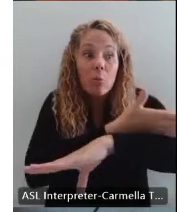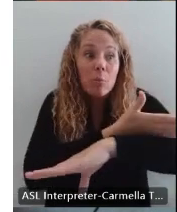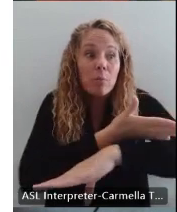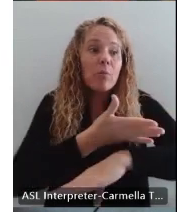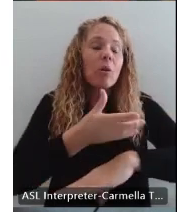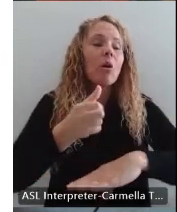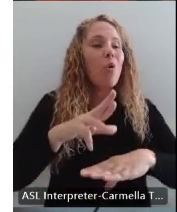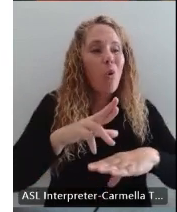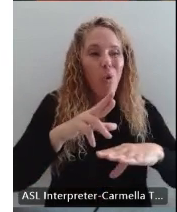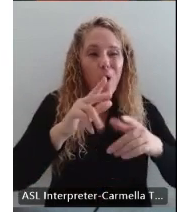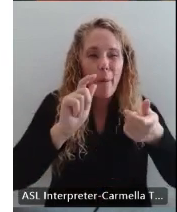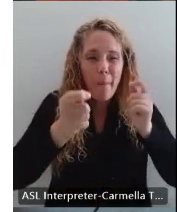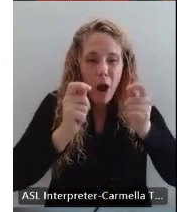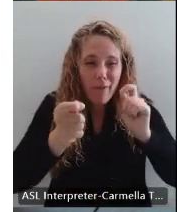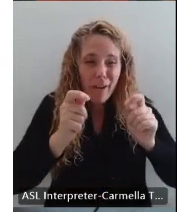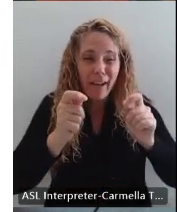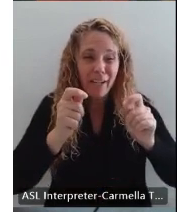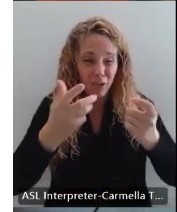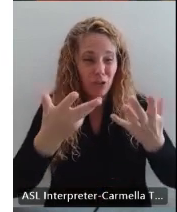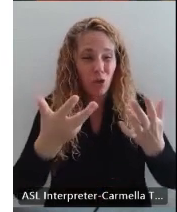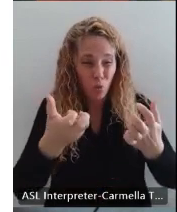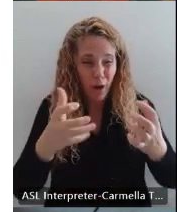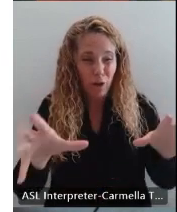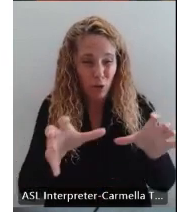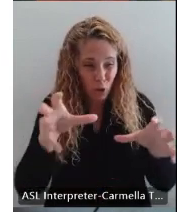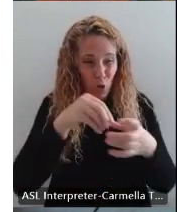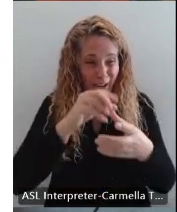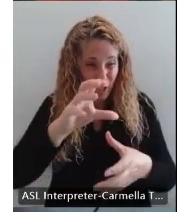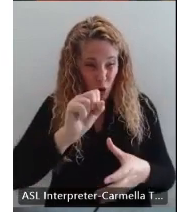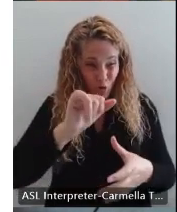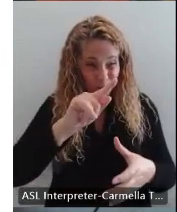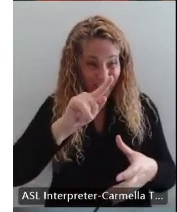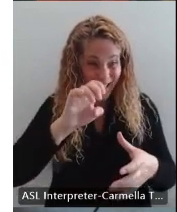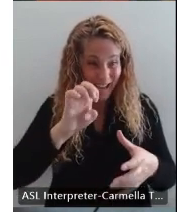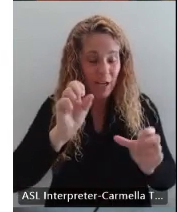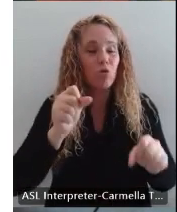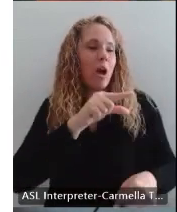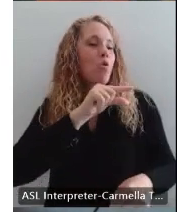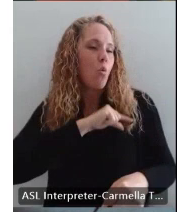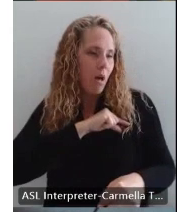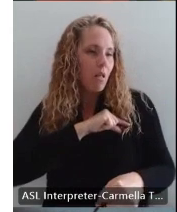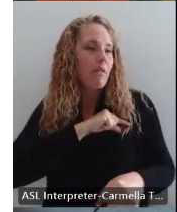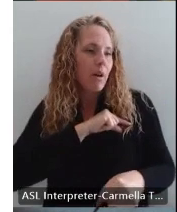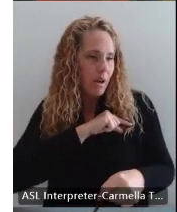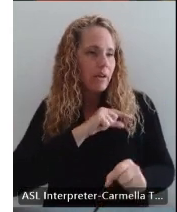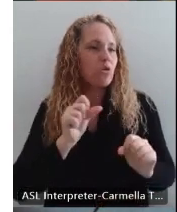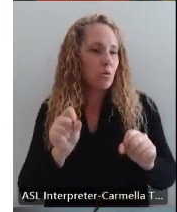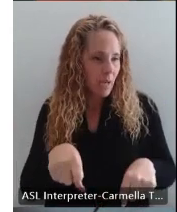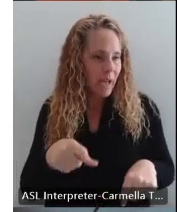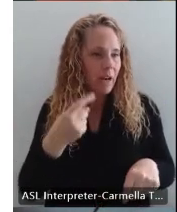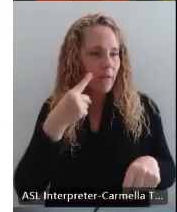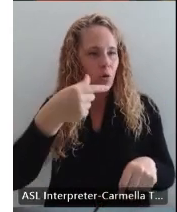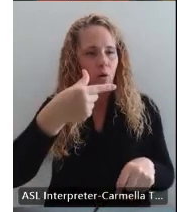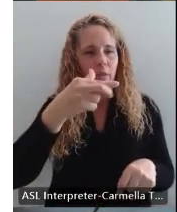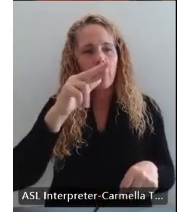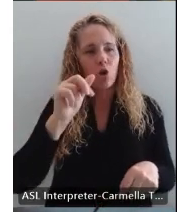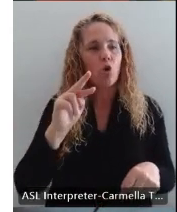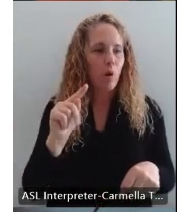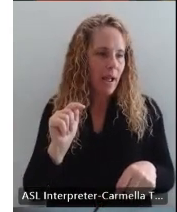modification you would like to do at your site. You can qualify for this grant.